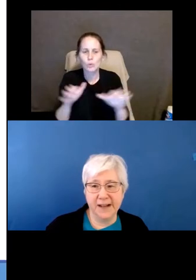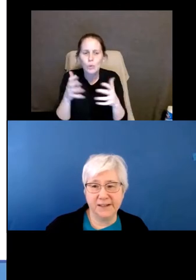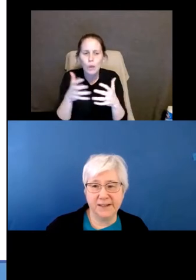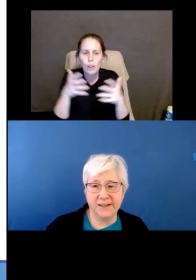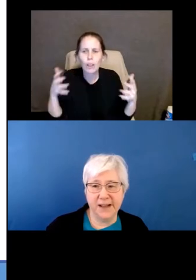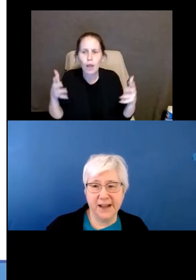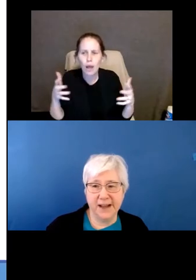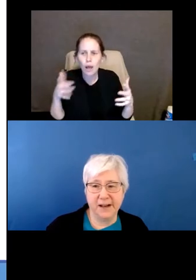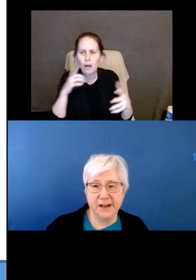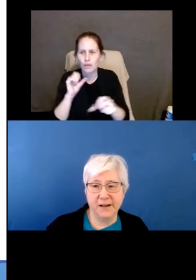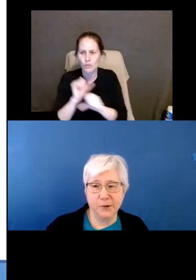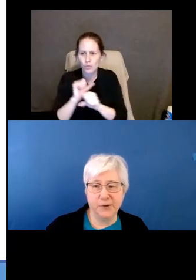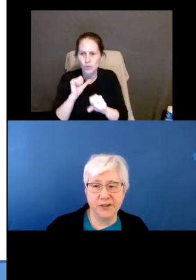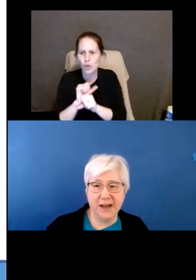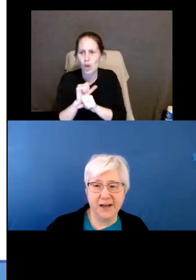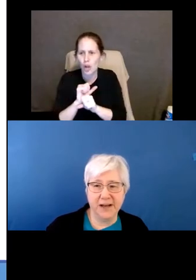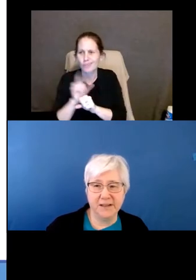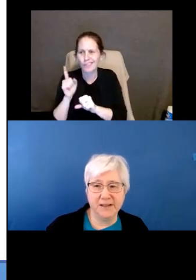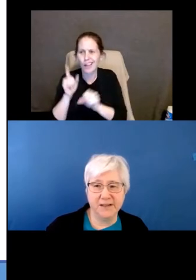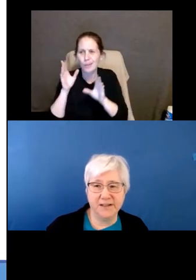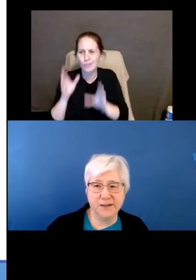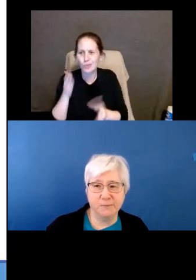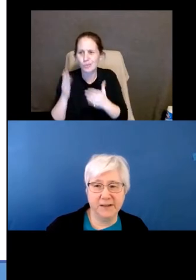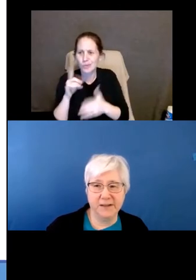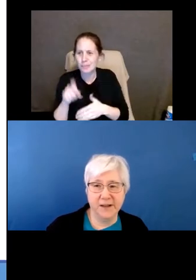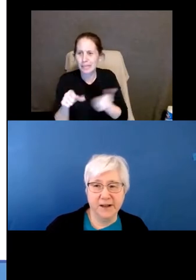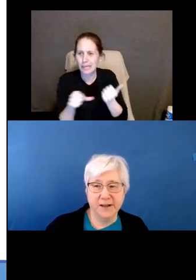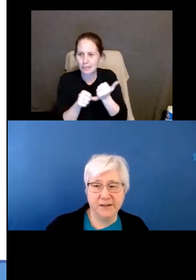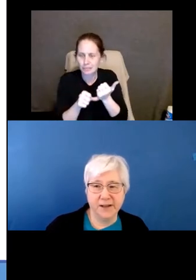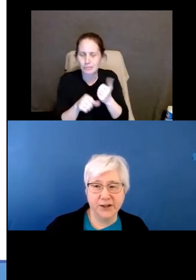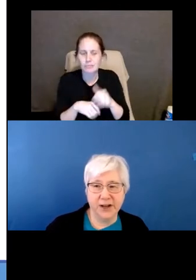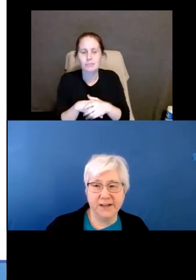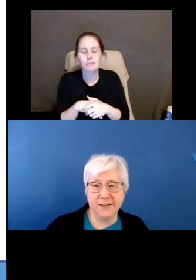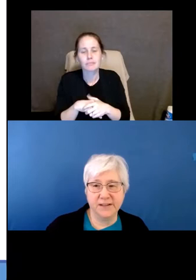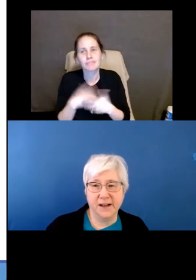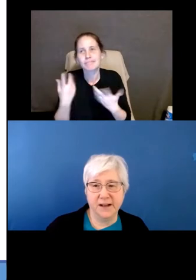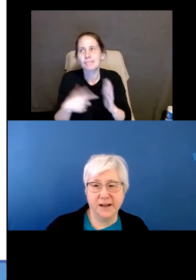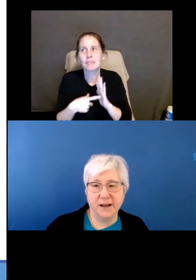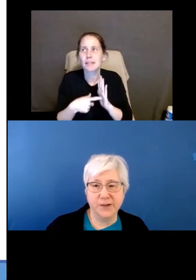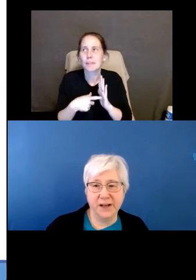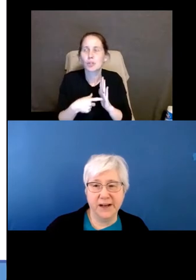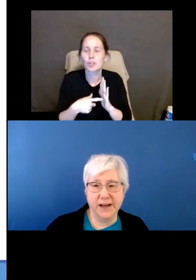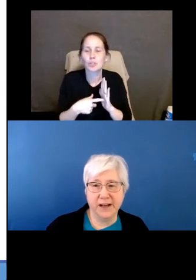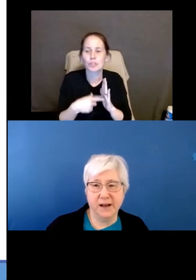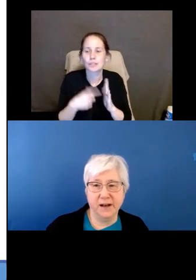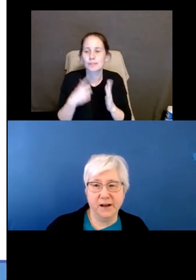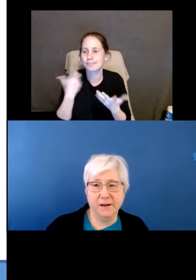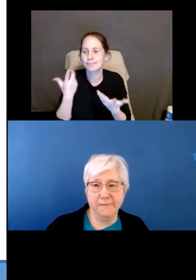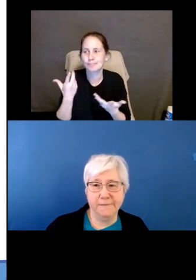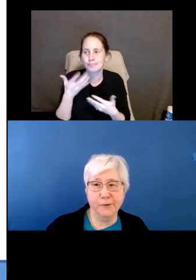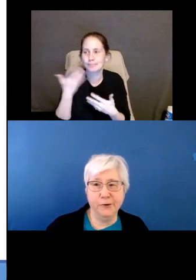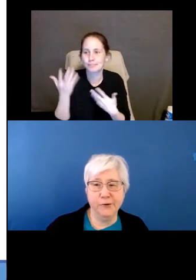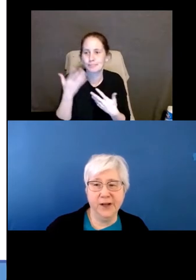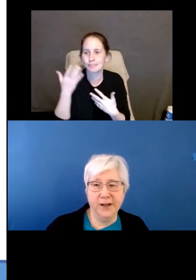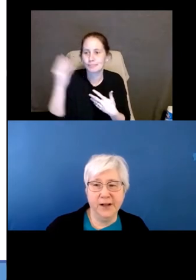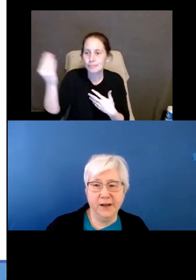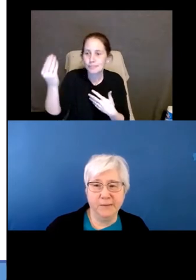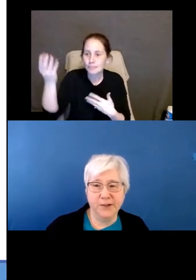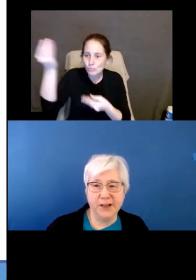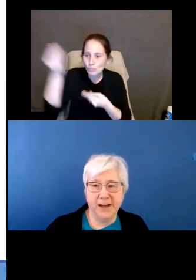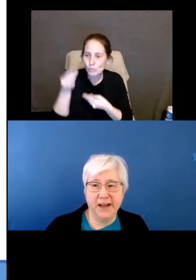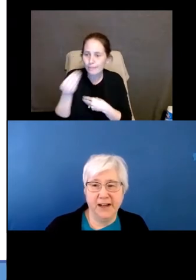of the tasks that a person may need assistance with, such as obtaining food,